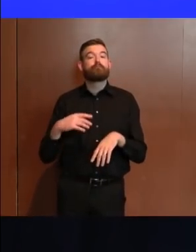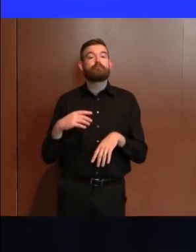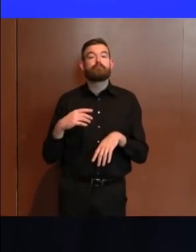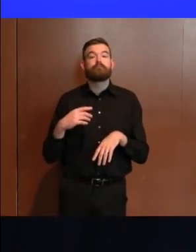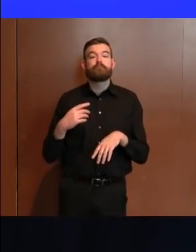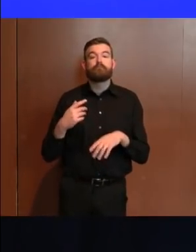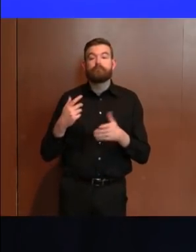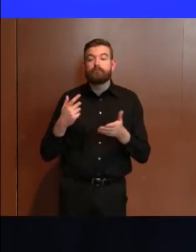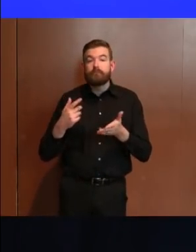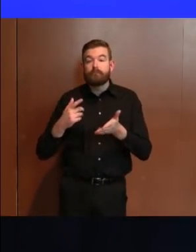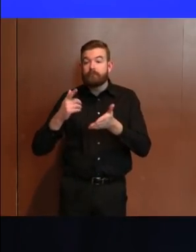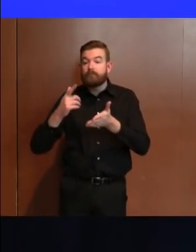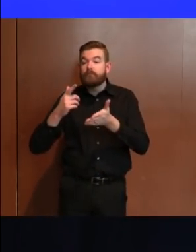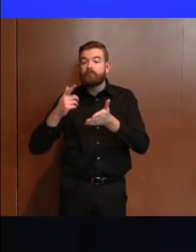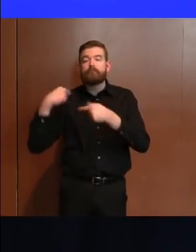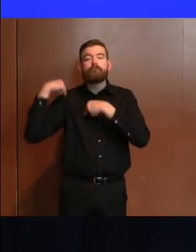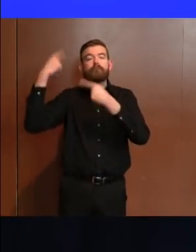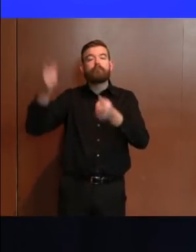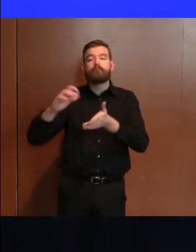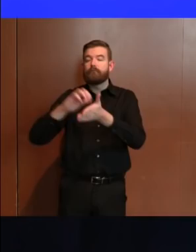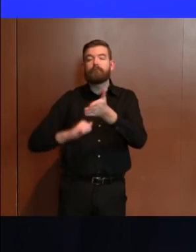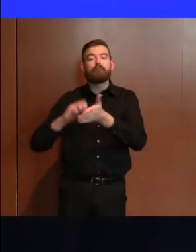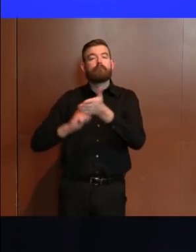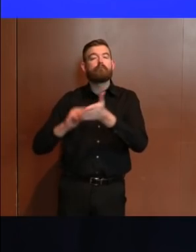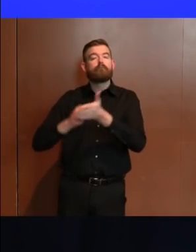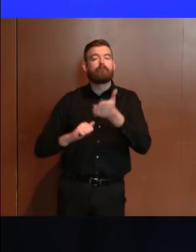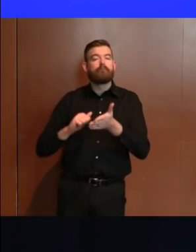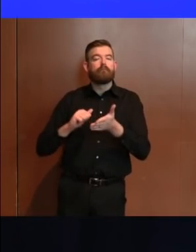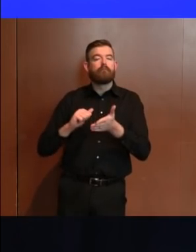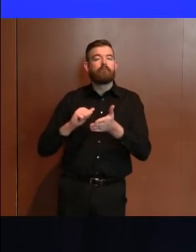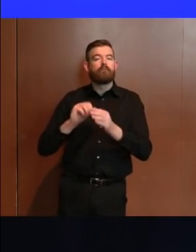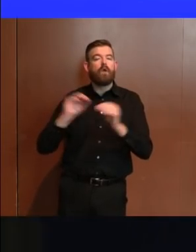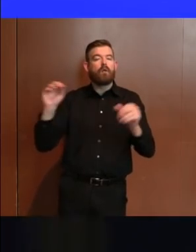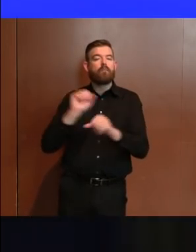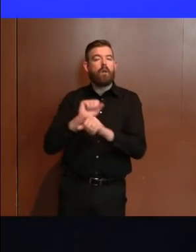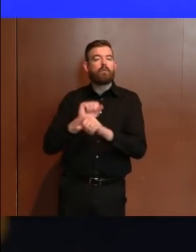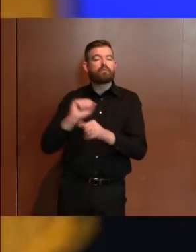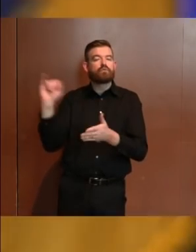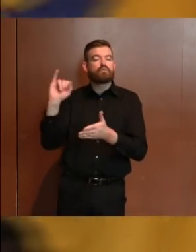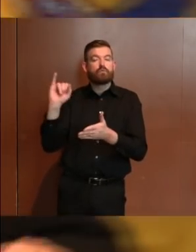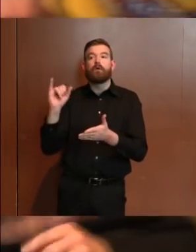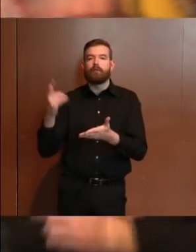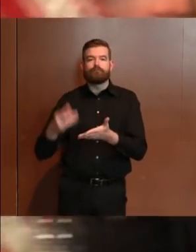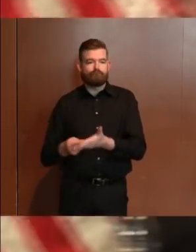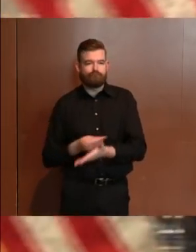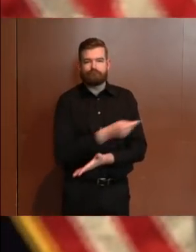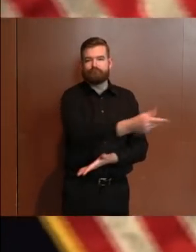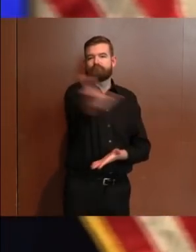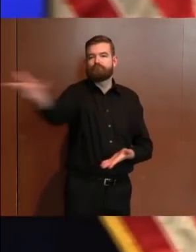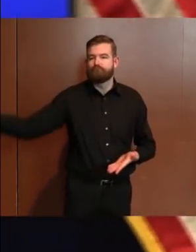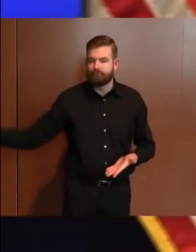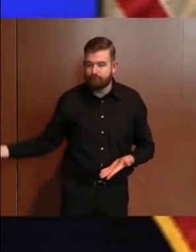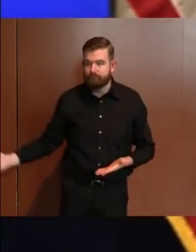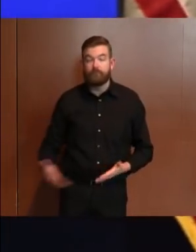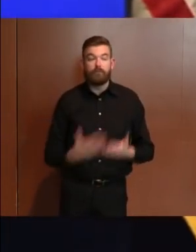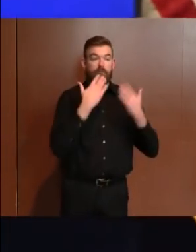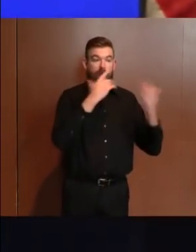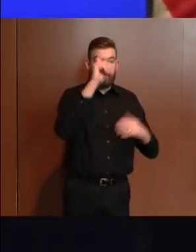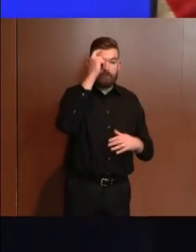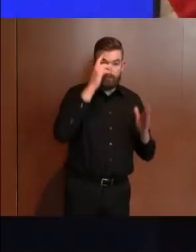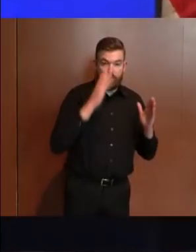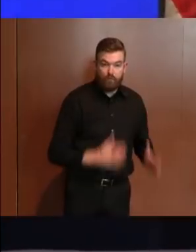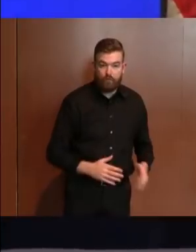get every one of you, our fellow New Jerseyans, the help they deserve. Thank you, Governor. Rob, thank you, and thank you for your leadership